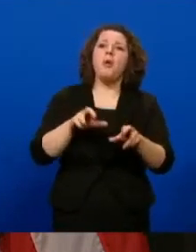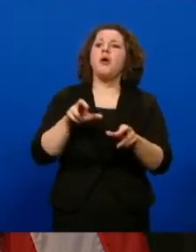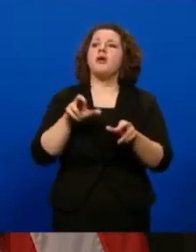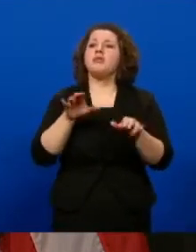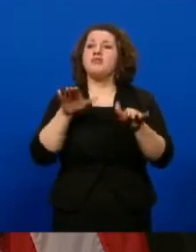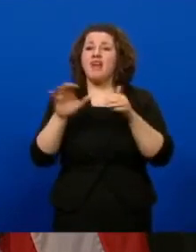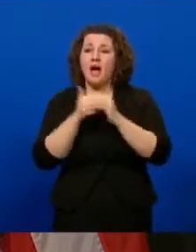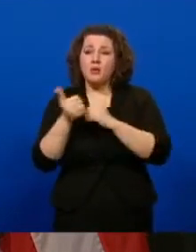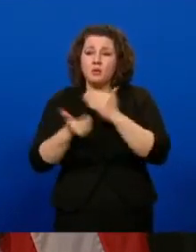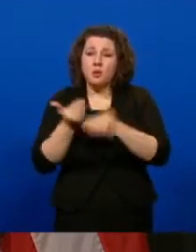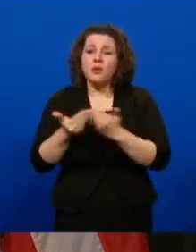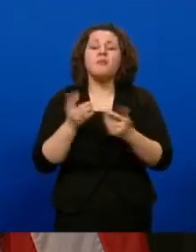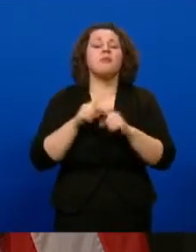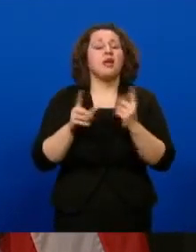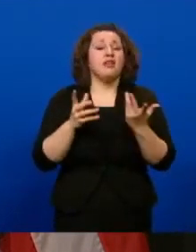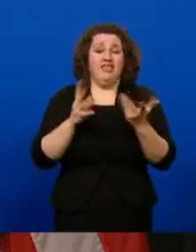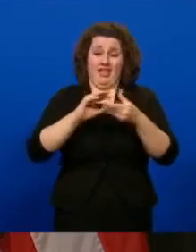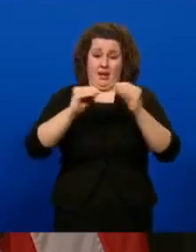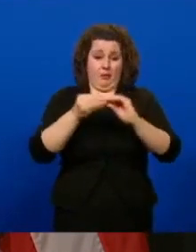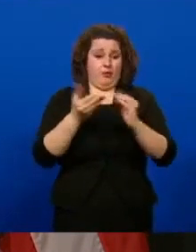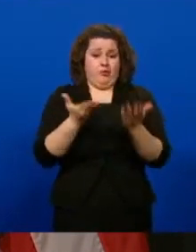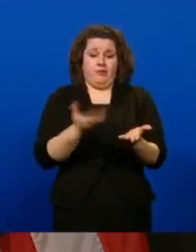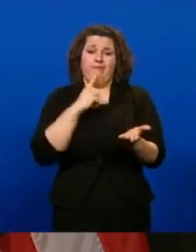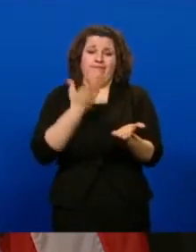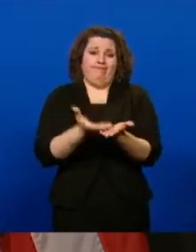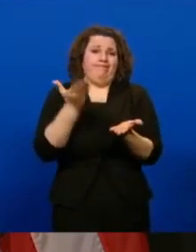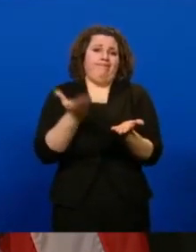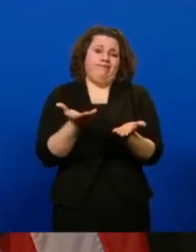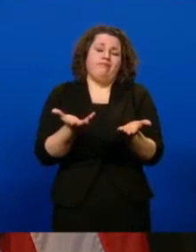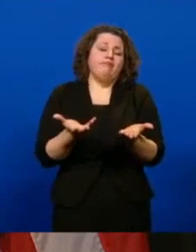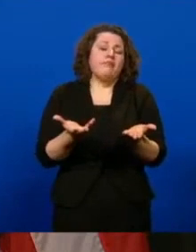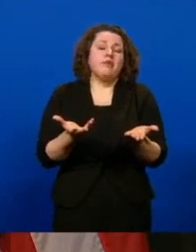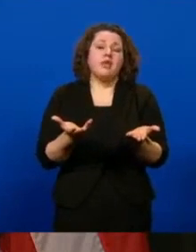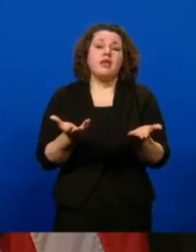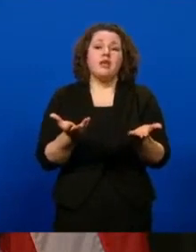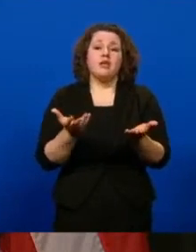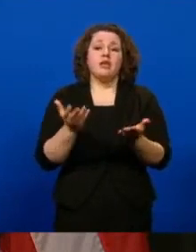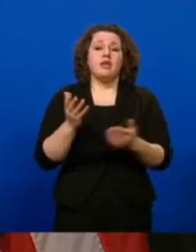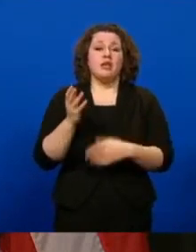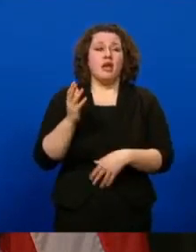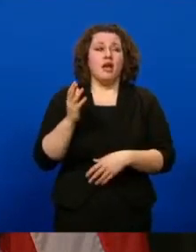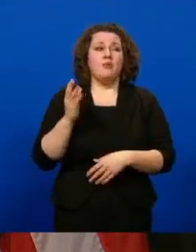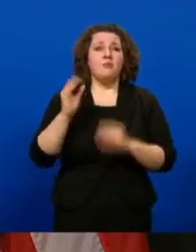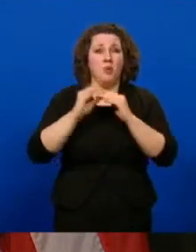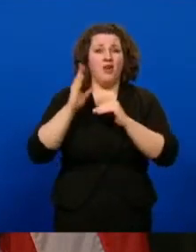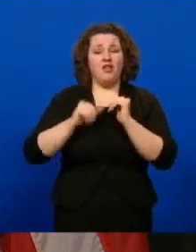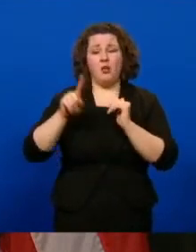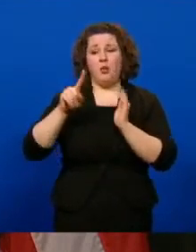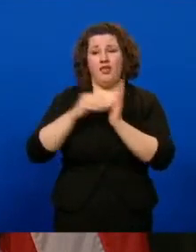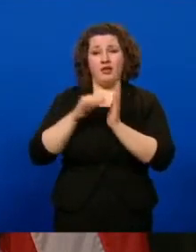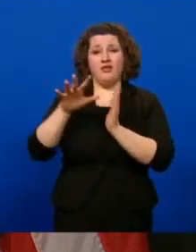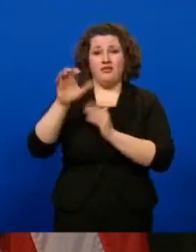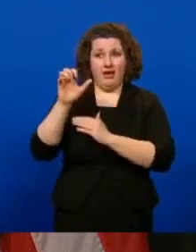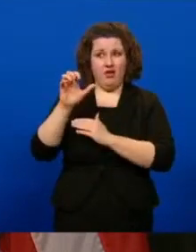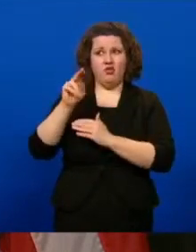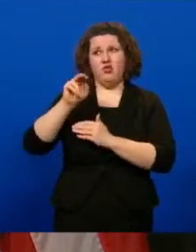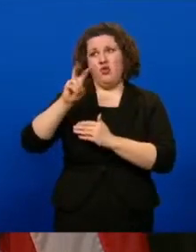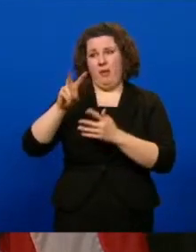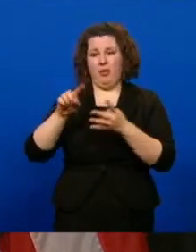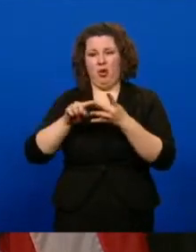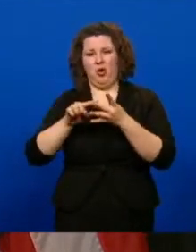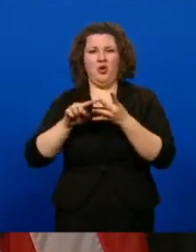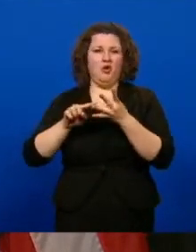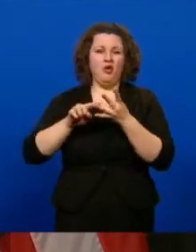how things are going, but I think the numbers, you know, do speak for themselves. We were at, I think, over 1,500 at mid-November,